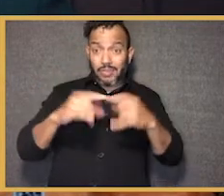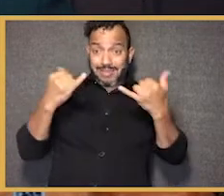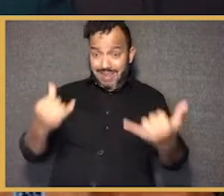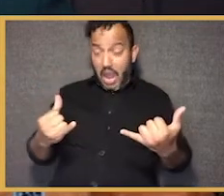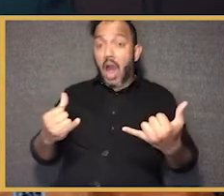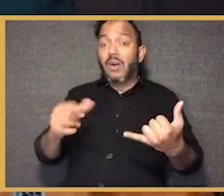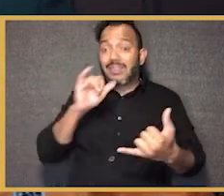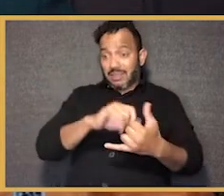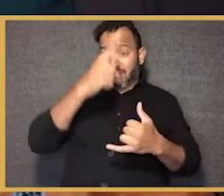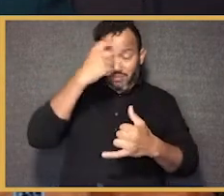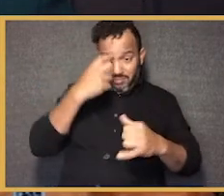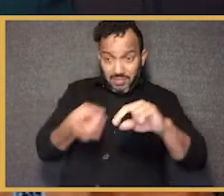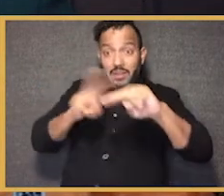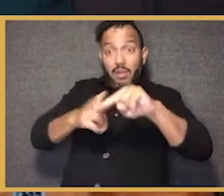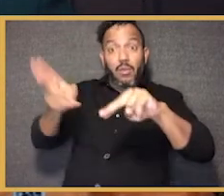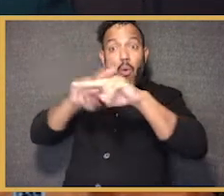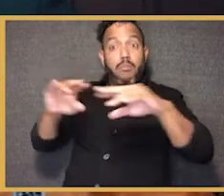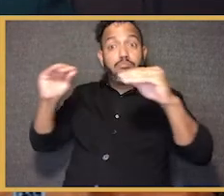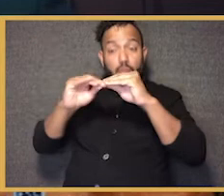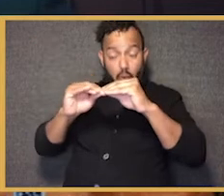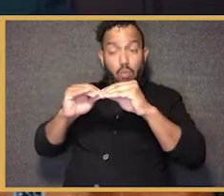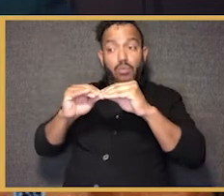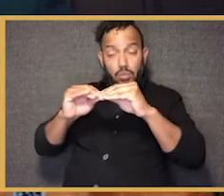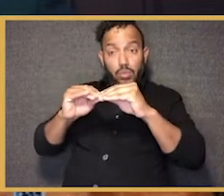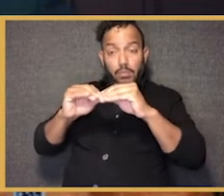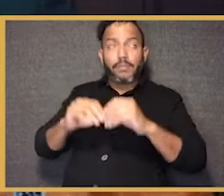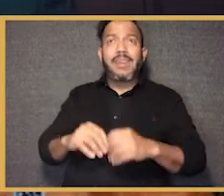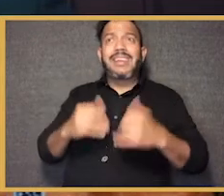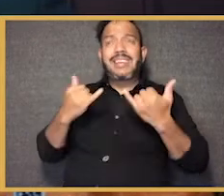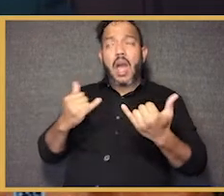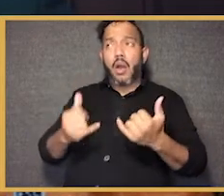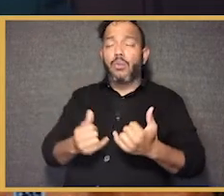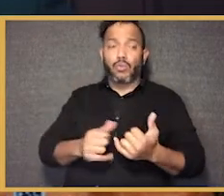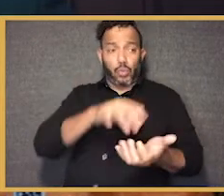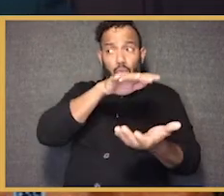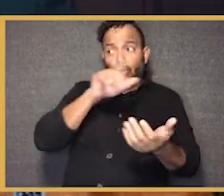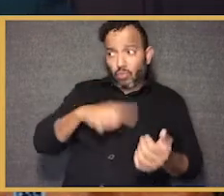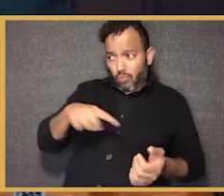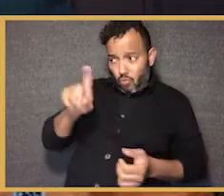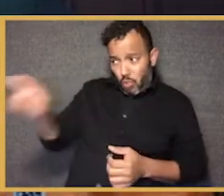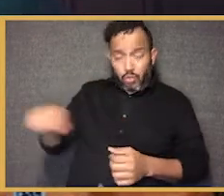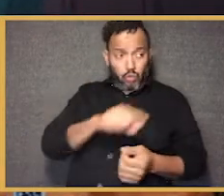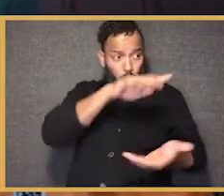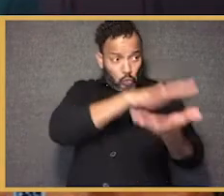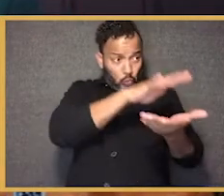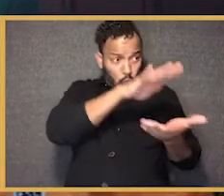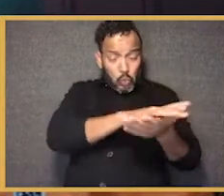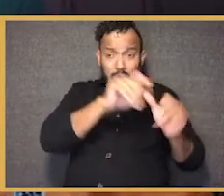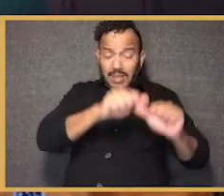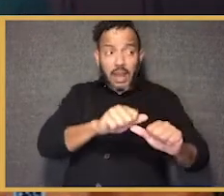Now that need would seem to be exponentially perhaps greater. How should and how can schools